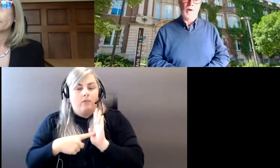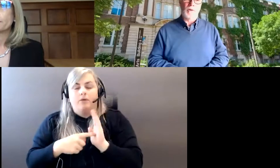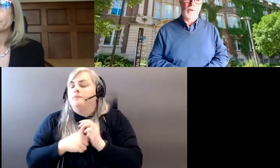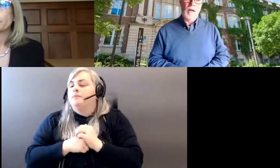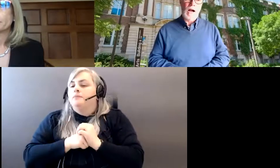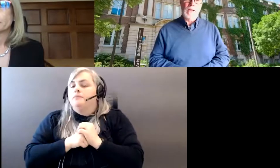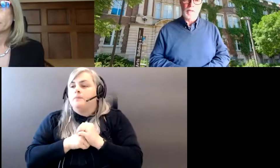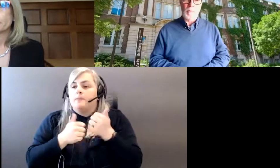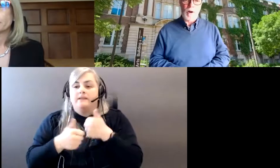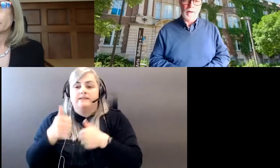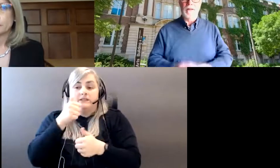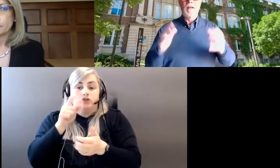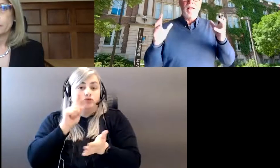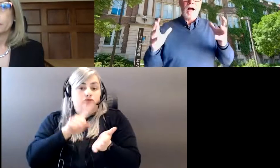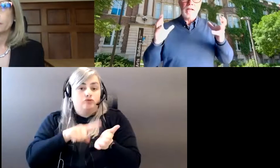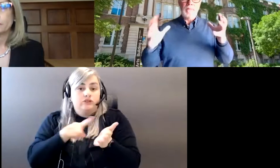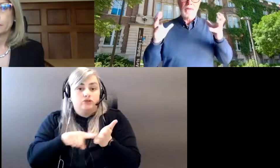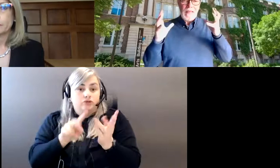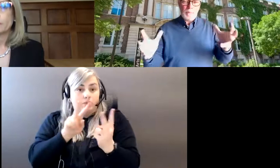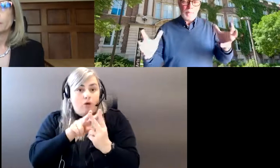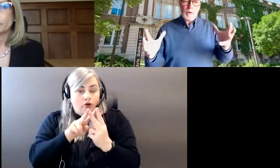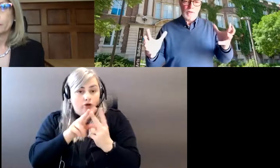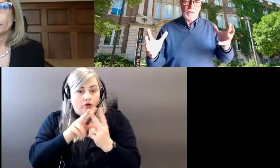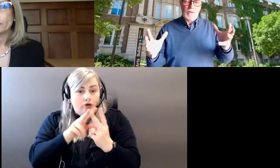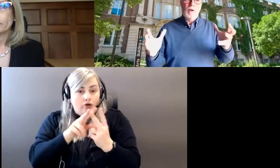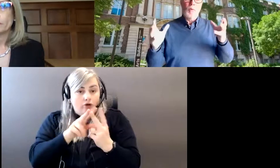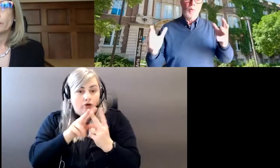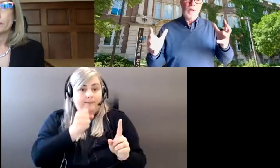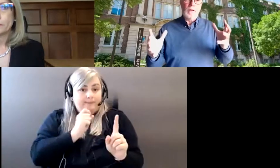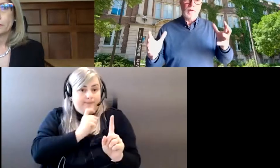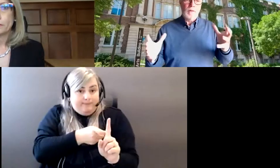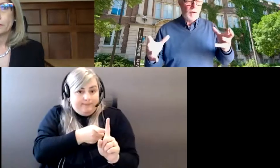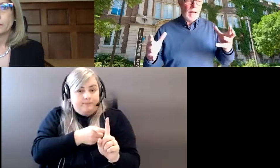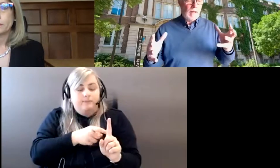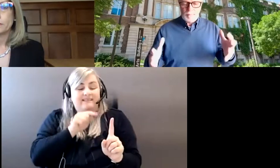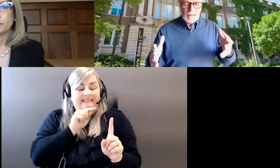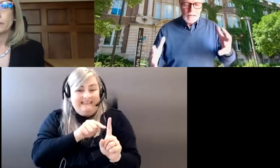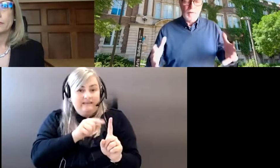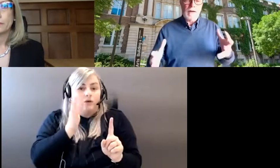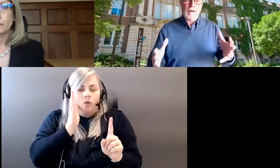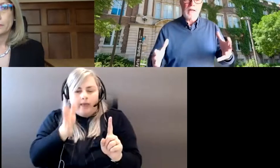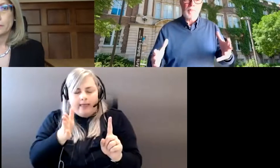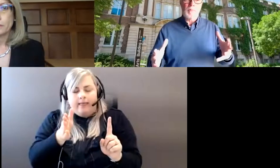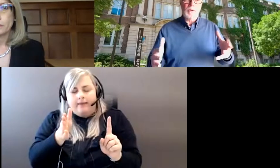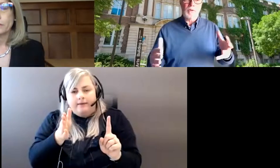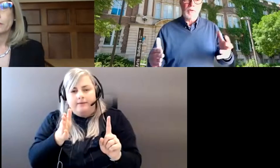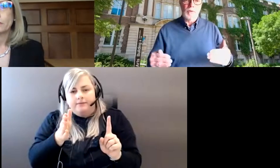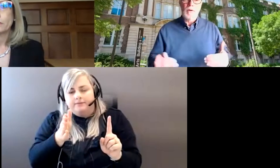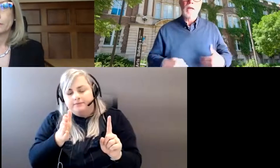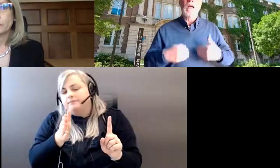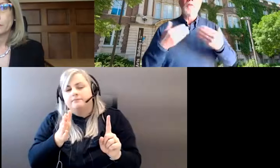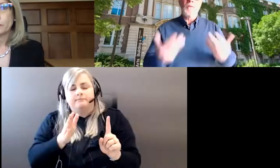partner, uh, is appointed, I expect that that person will, um, in effect, be able to